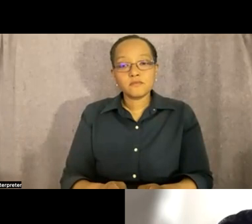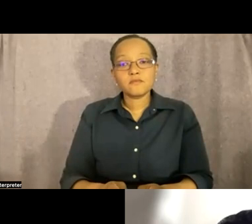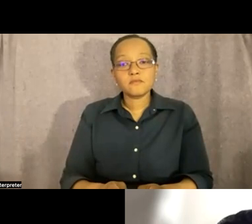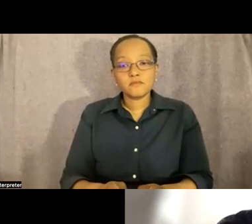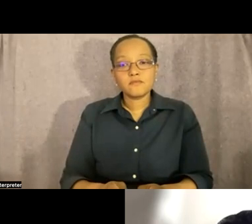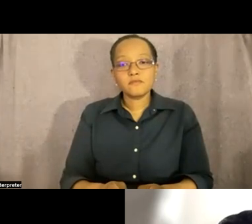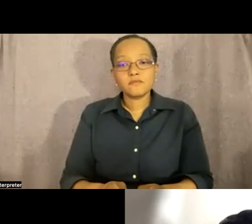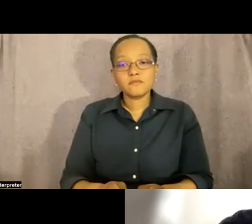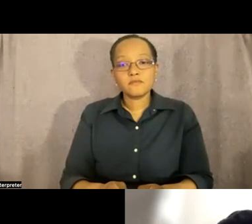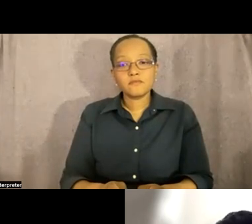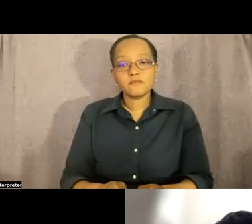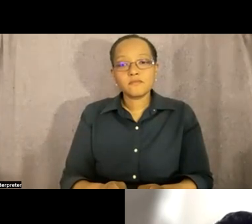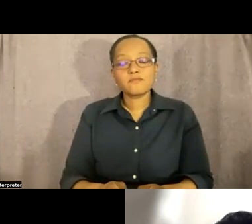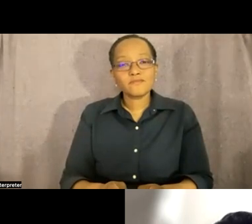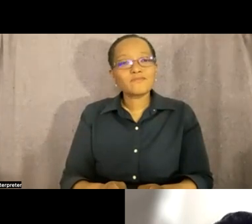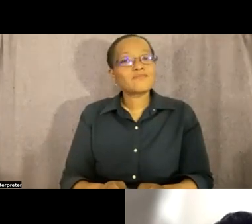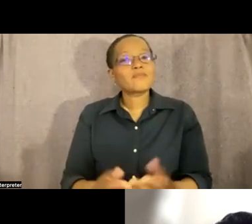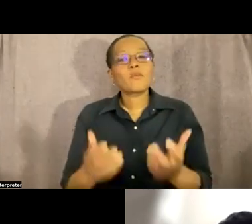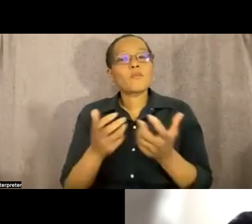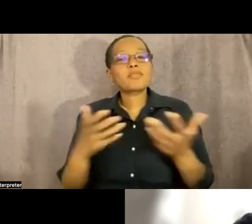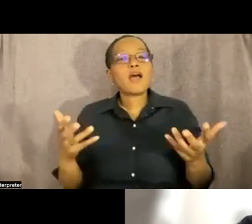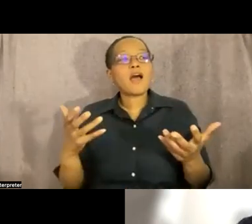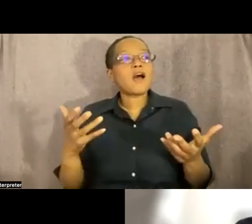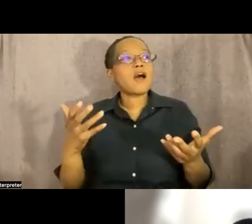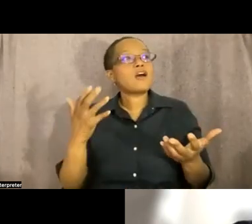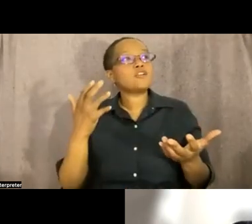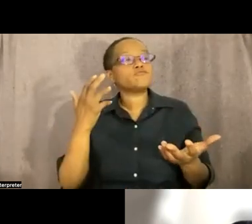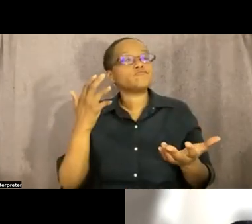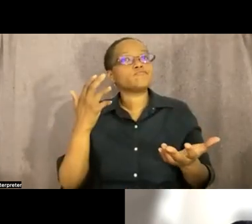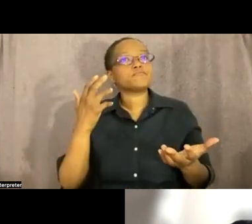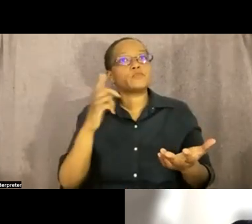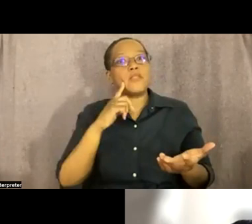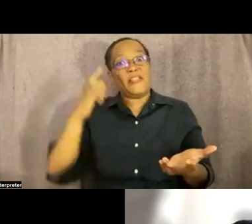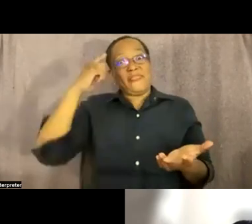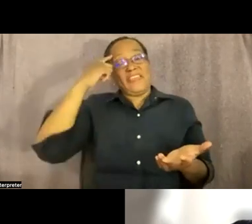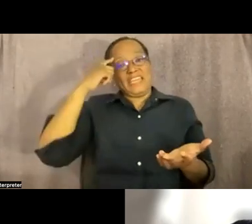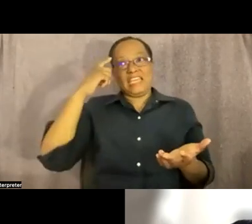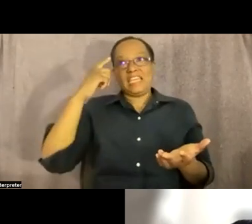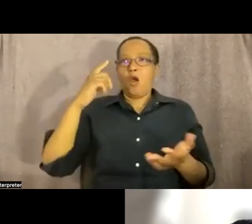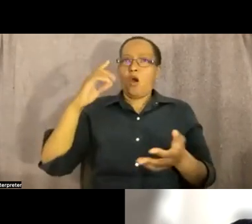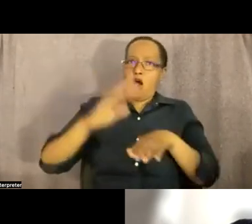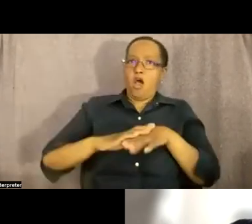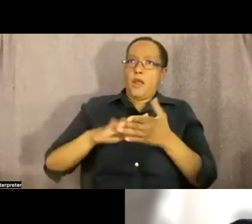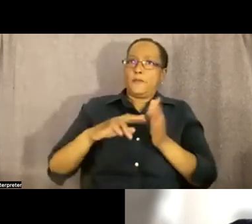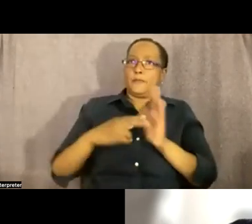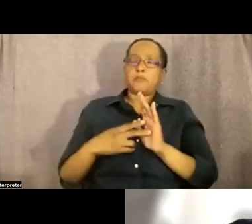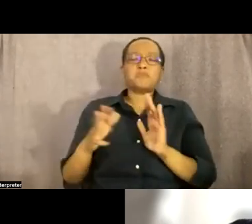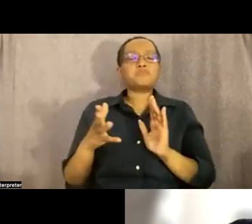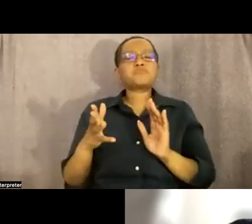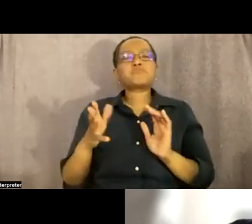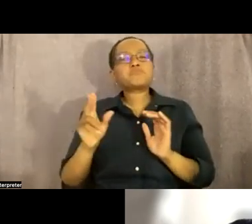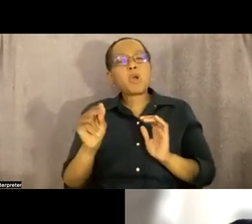kind of the the drumming and uh that building that sense of like pride of uh who we are